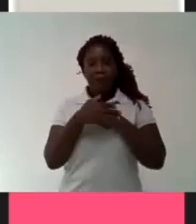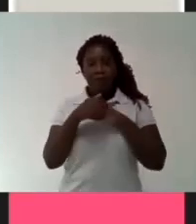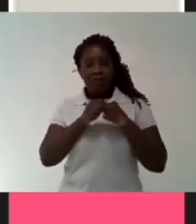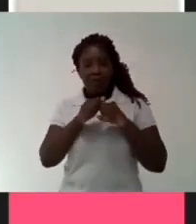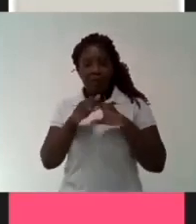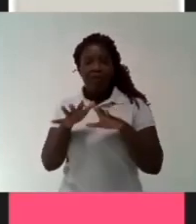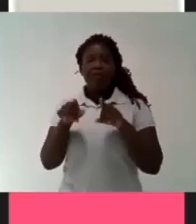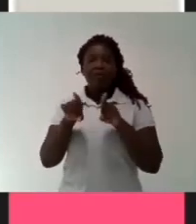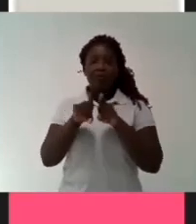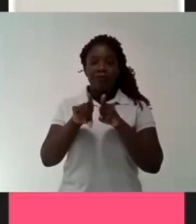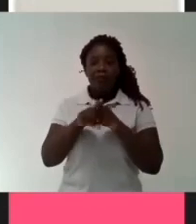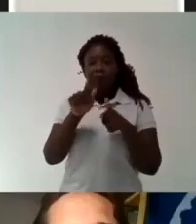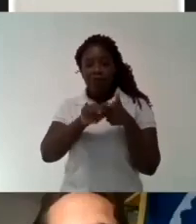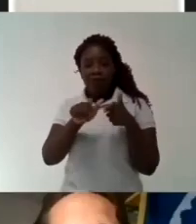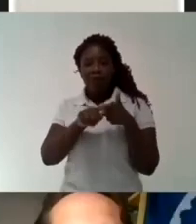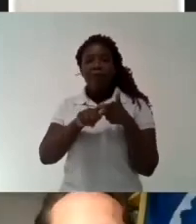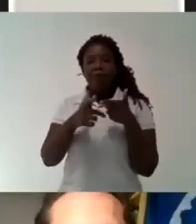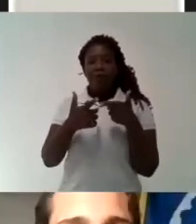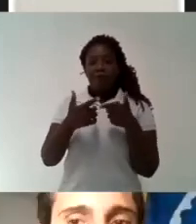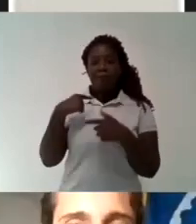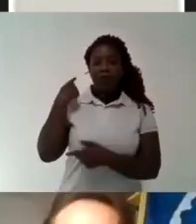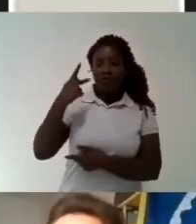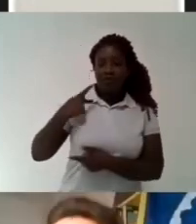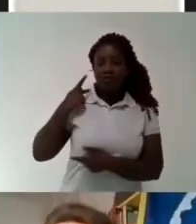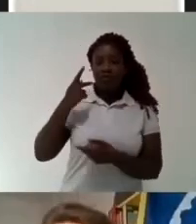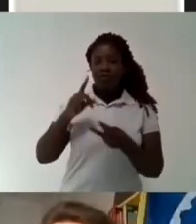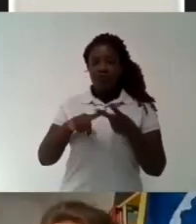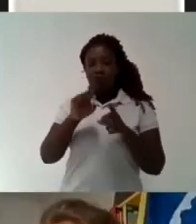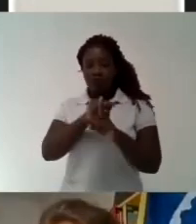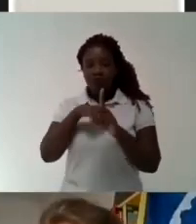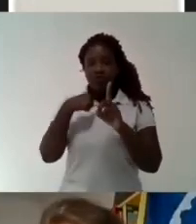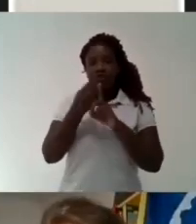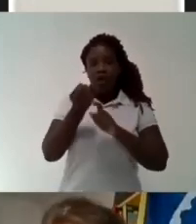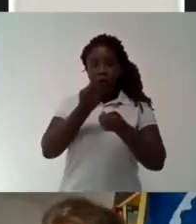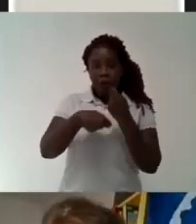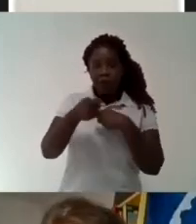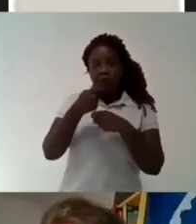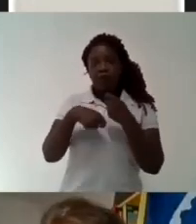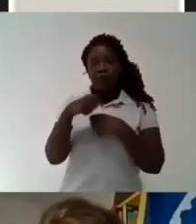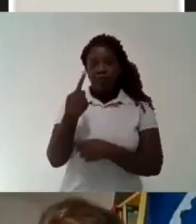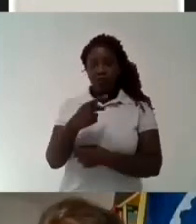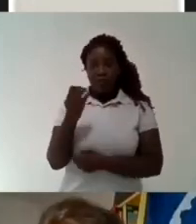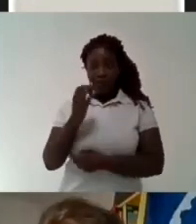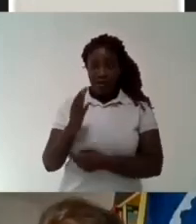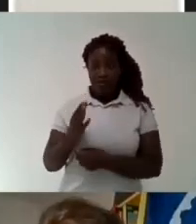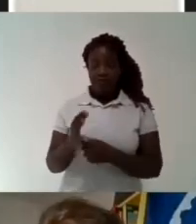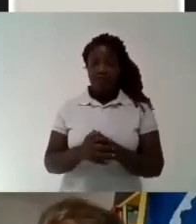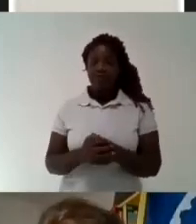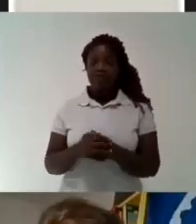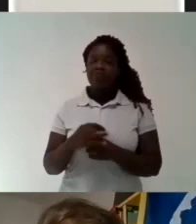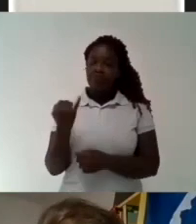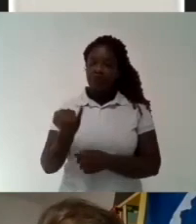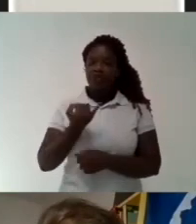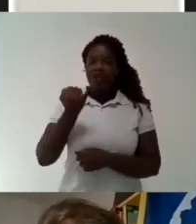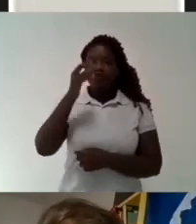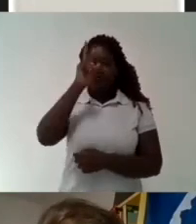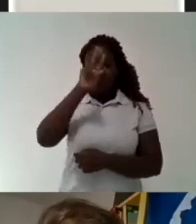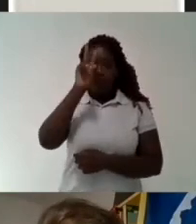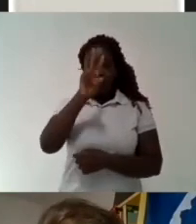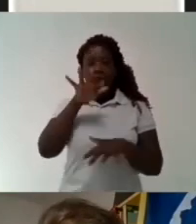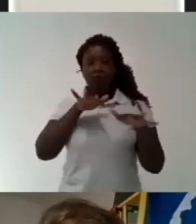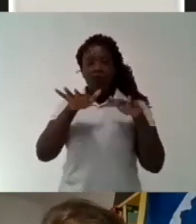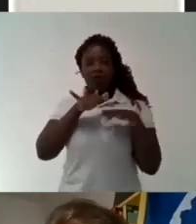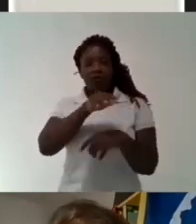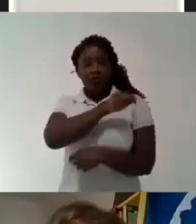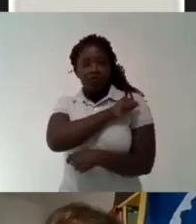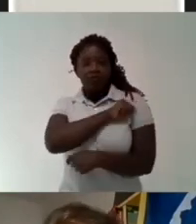King's College and LSE I would like to welcome you to this pre-event of Brazil Forum UK